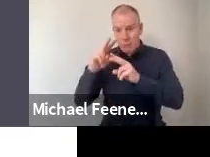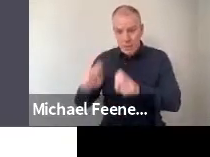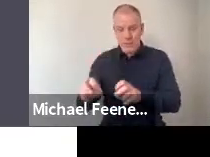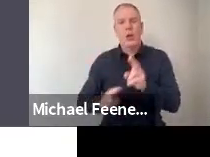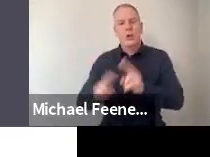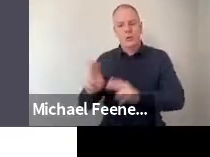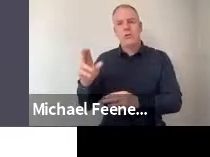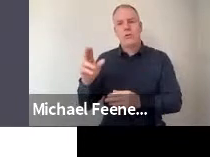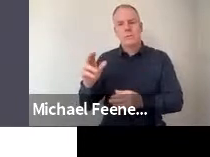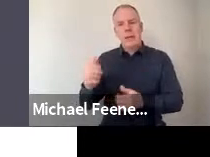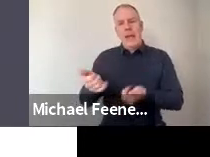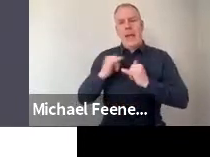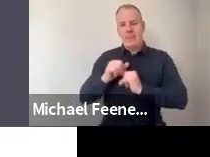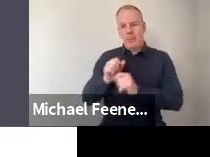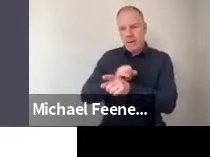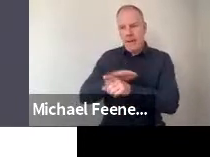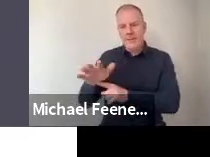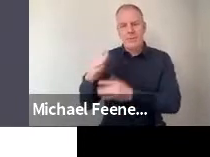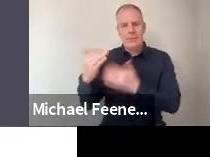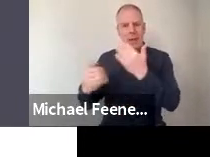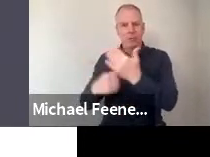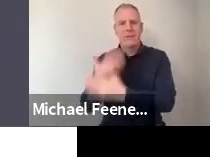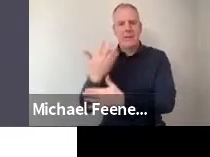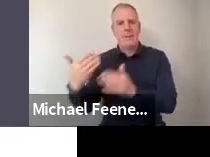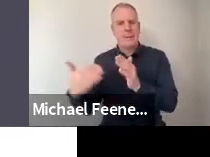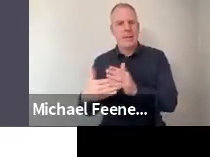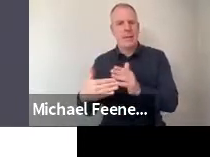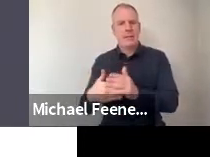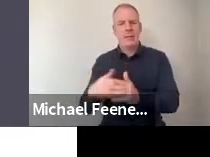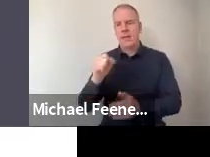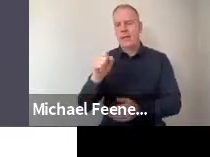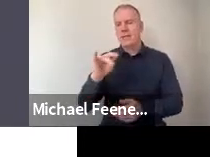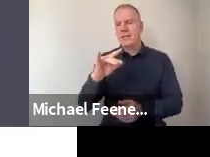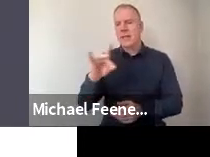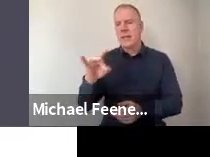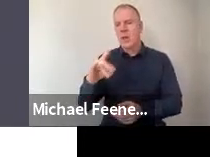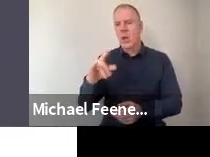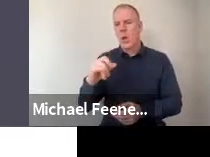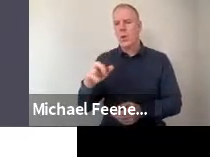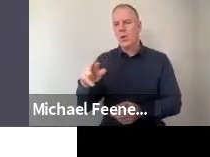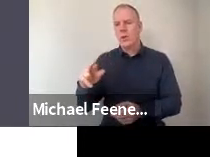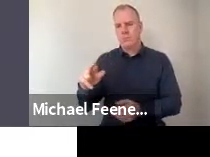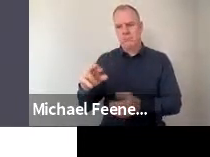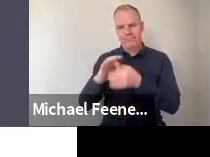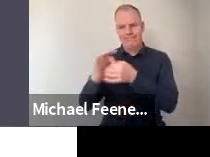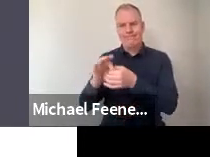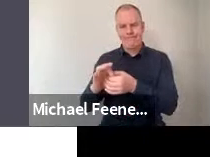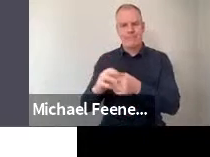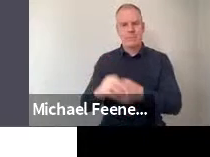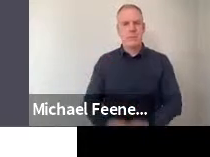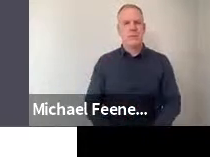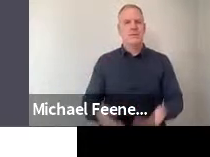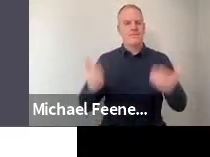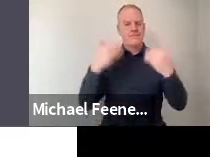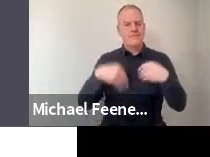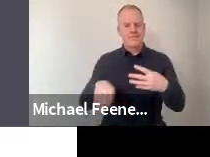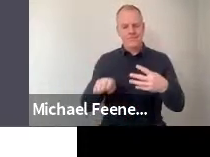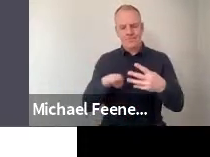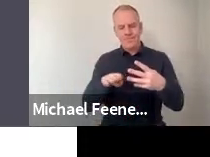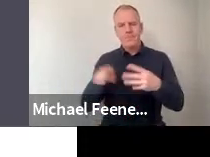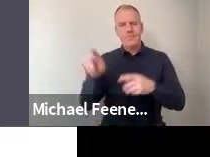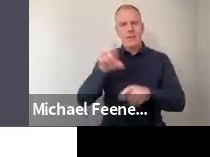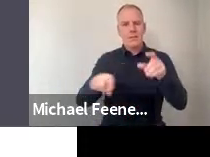should have a say in how it develops. So for stakeholder engagement, strong endorsement. Scientists have a